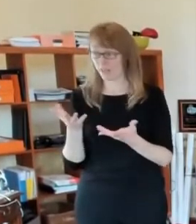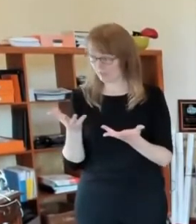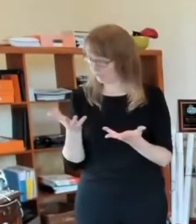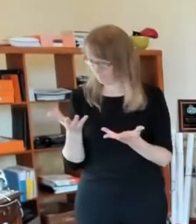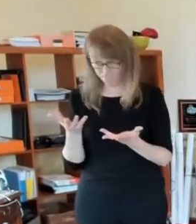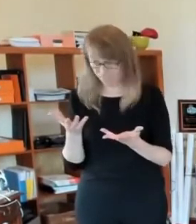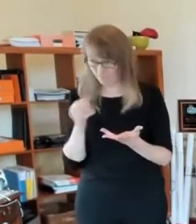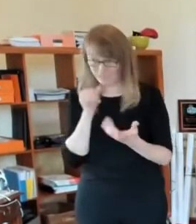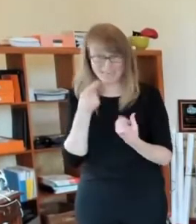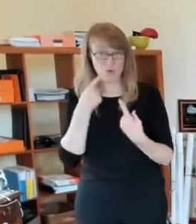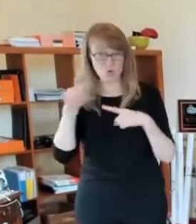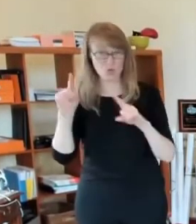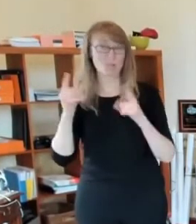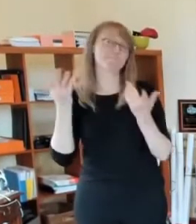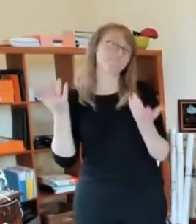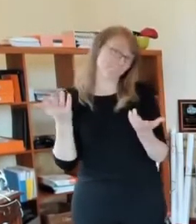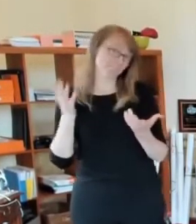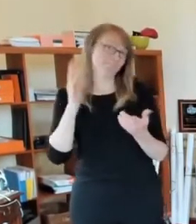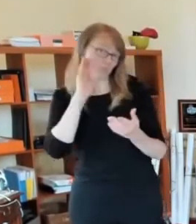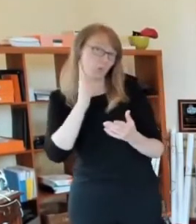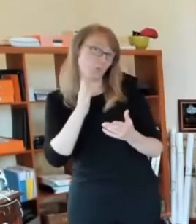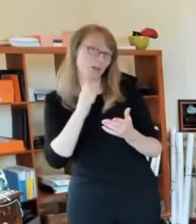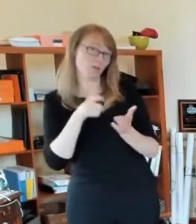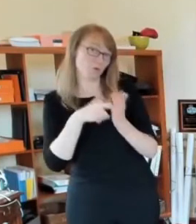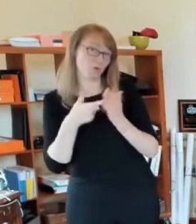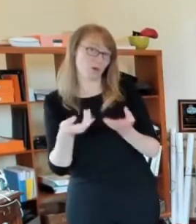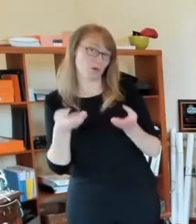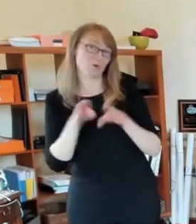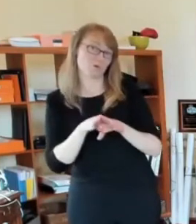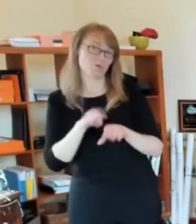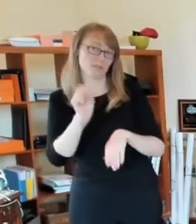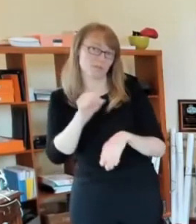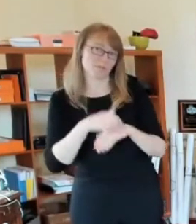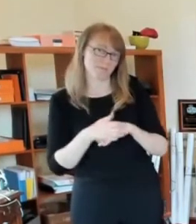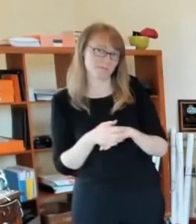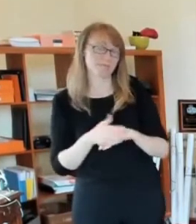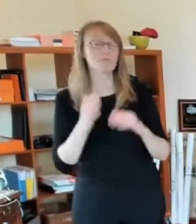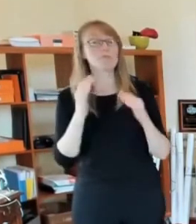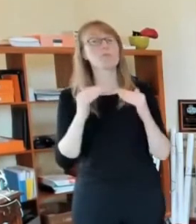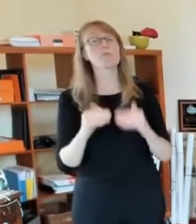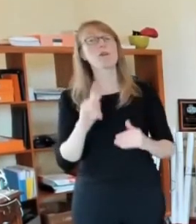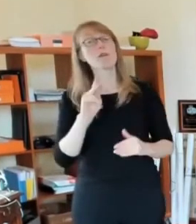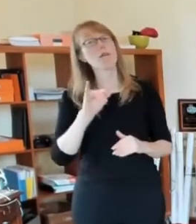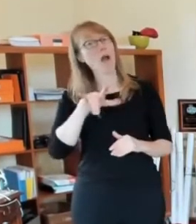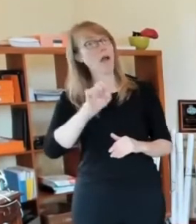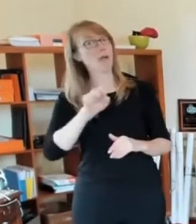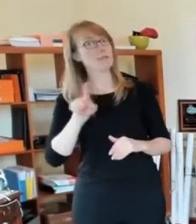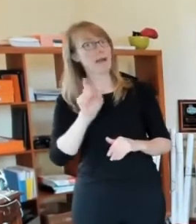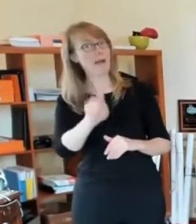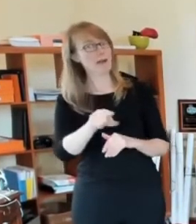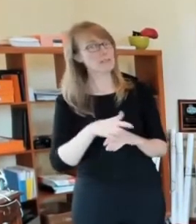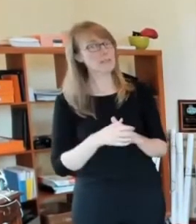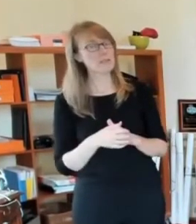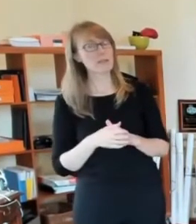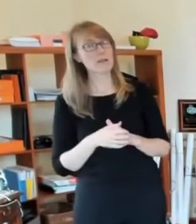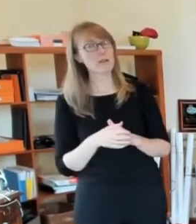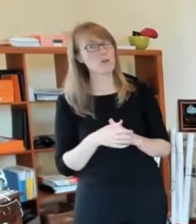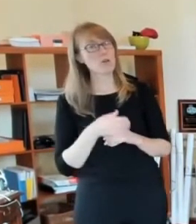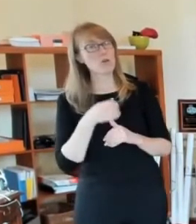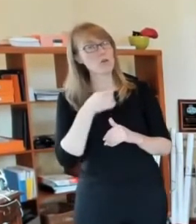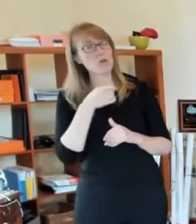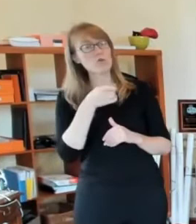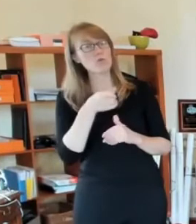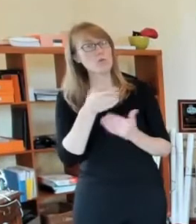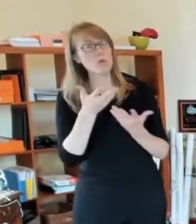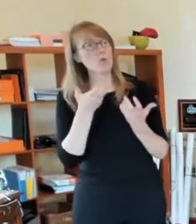non COVID last question of the day, Kyle, um, is watching and asked mayor what you're hoping to accomplish or see accomplished